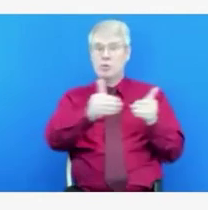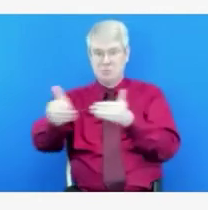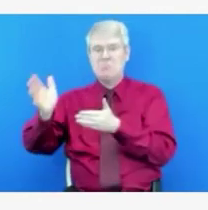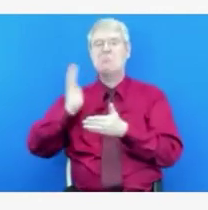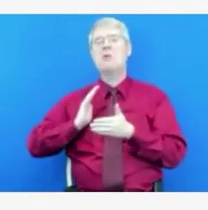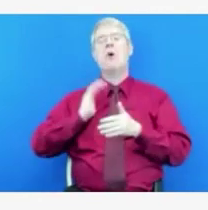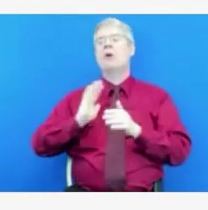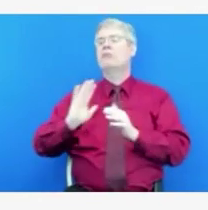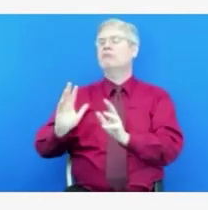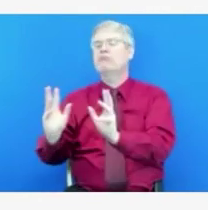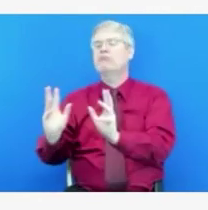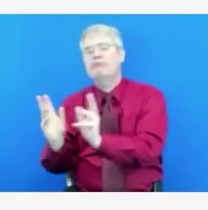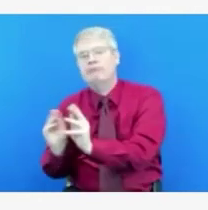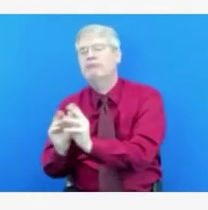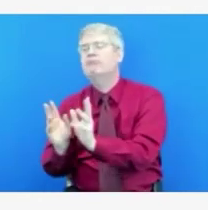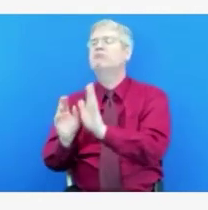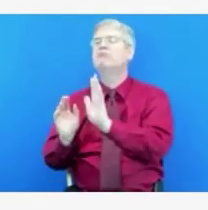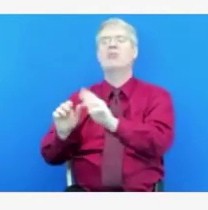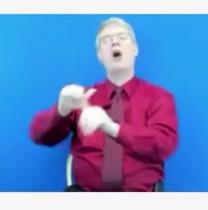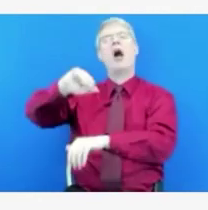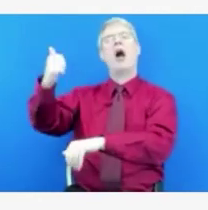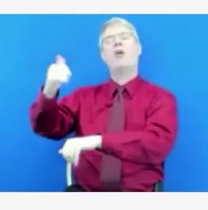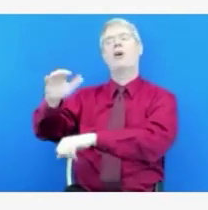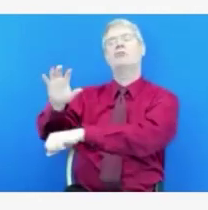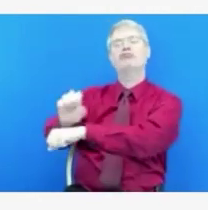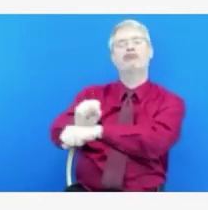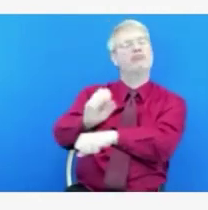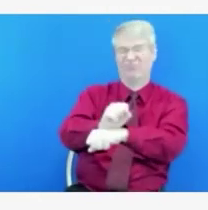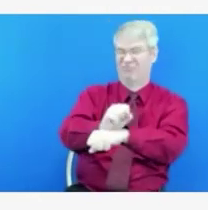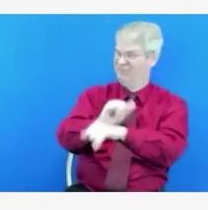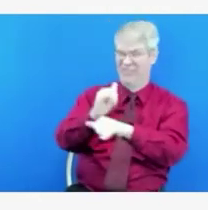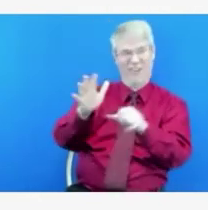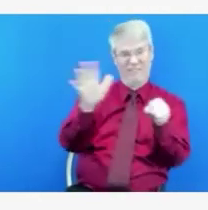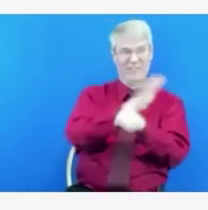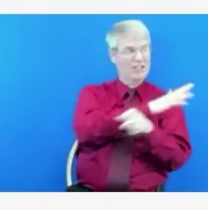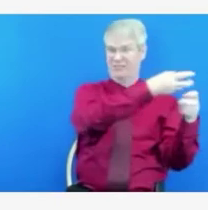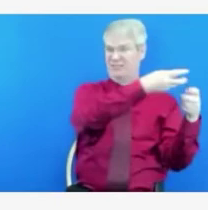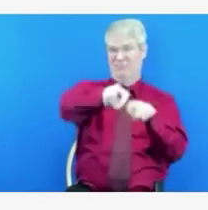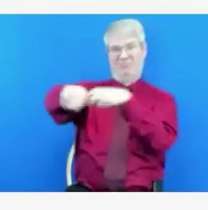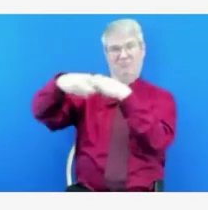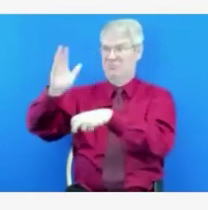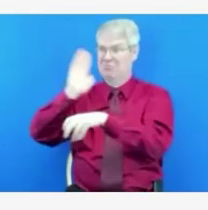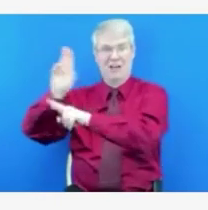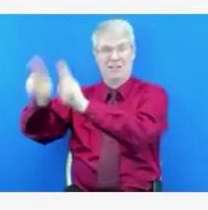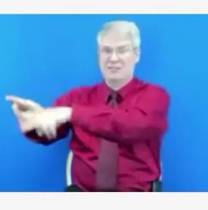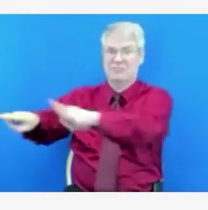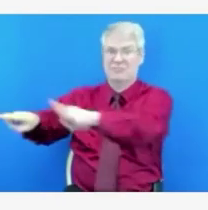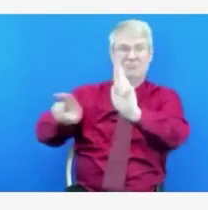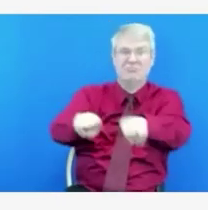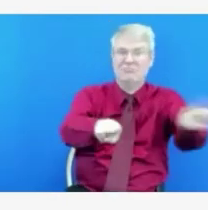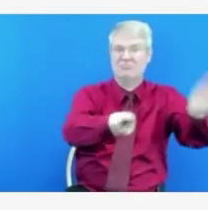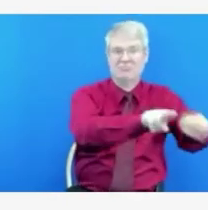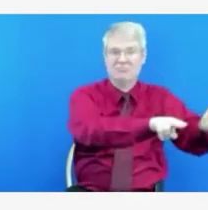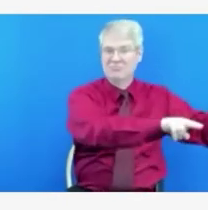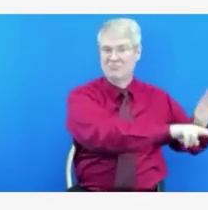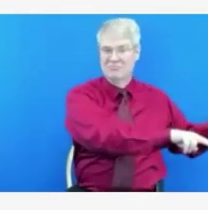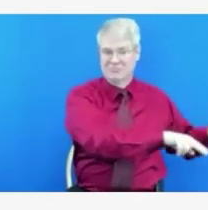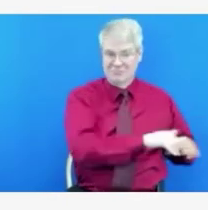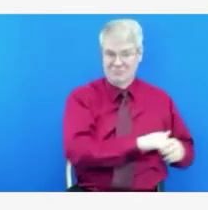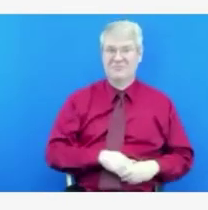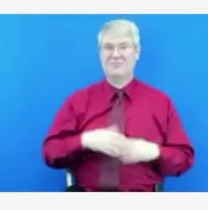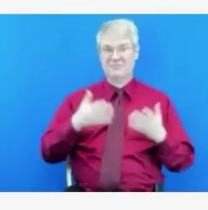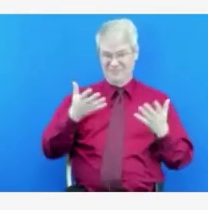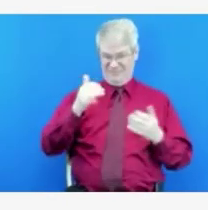We also continue to see record numbers of both COVID and non-COVID patients. Currently, about 40% of our total inpatient